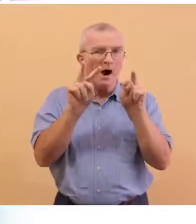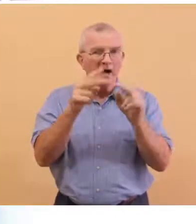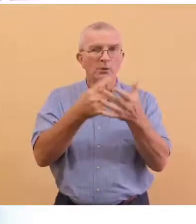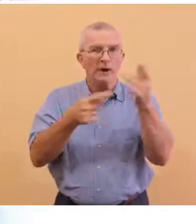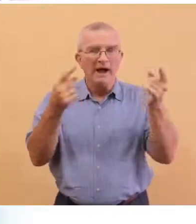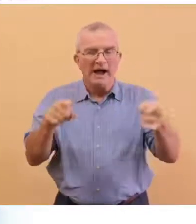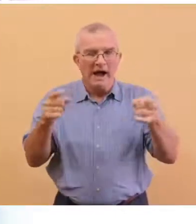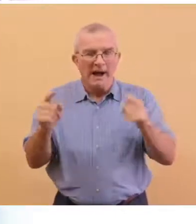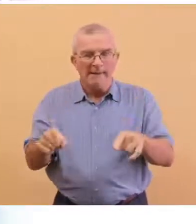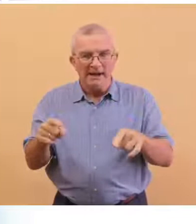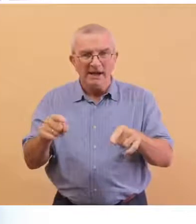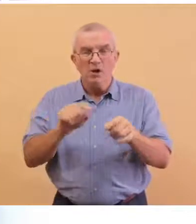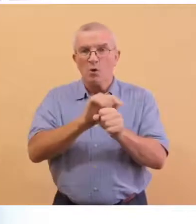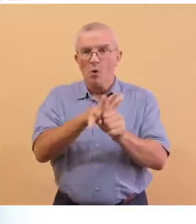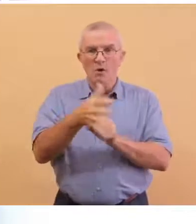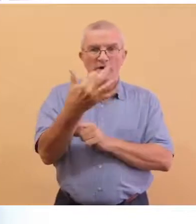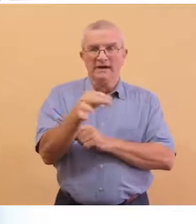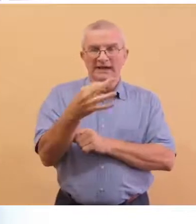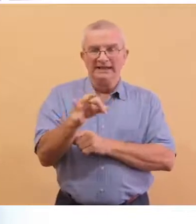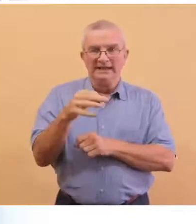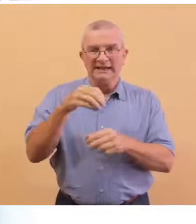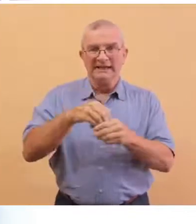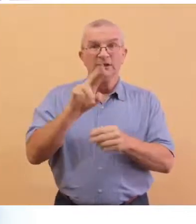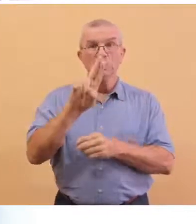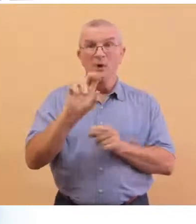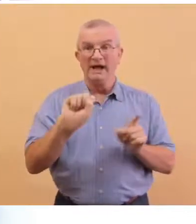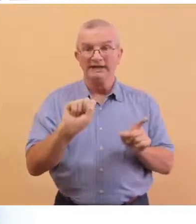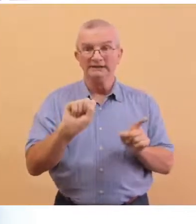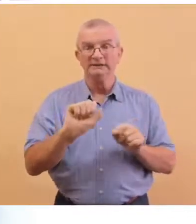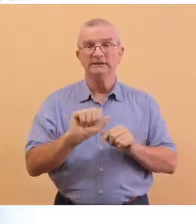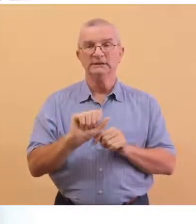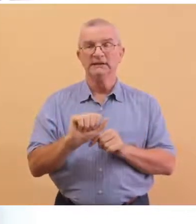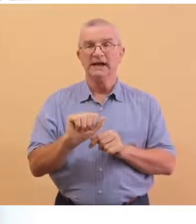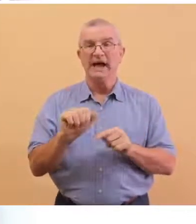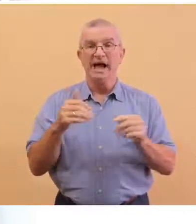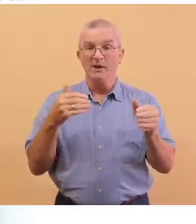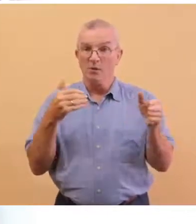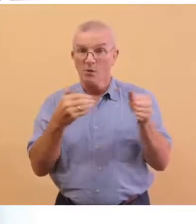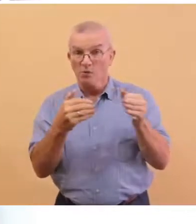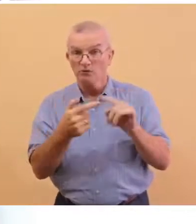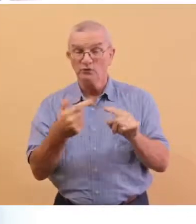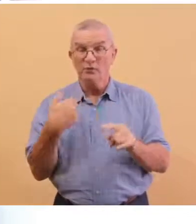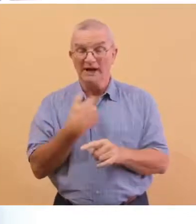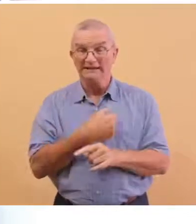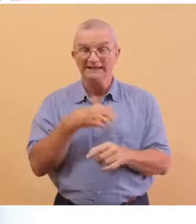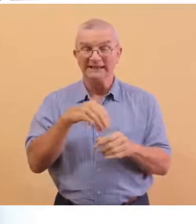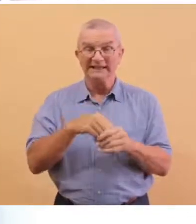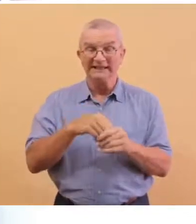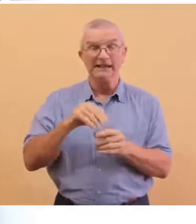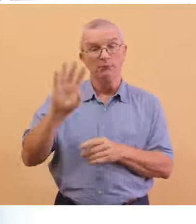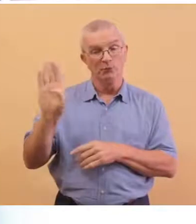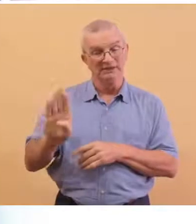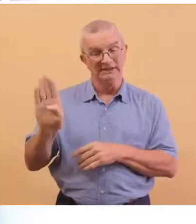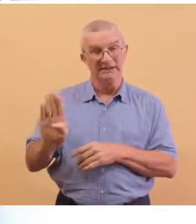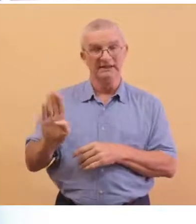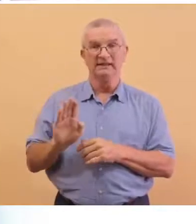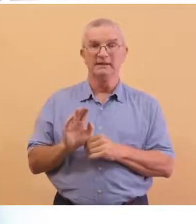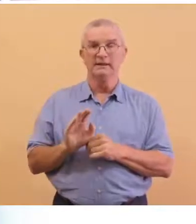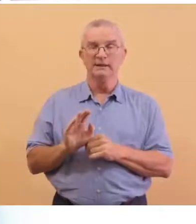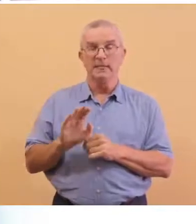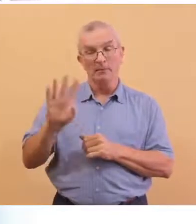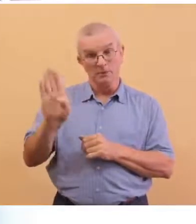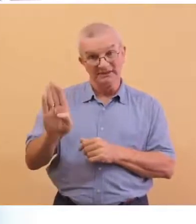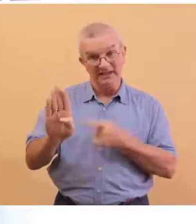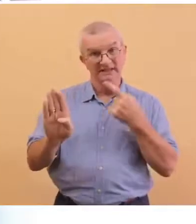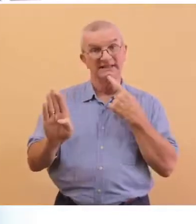regarding COVID-19 in the US, and even closer to us in neighboring Brazil, which has